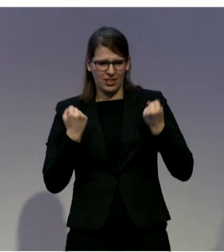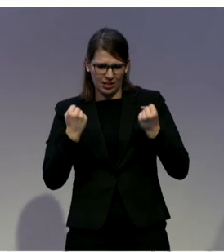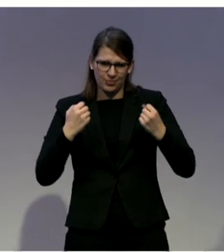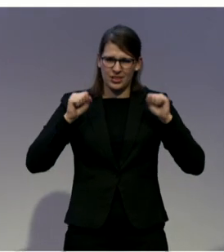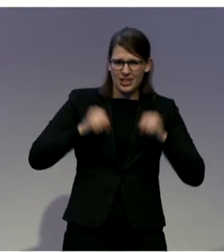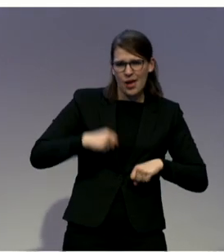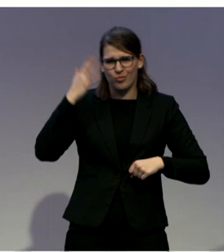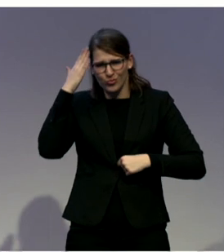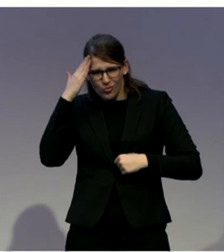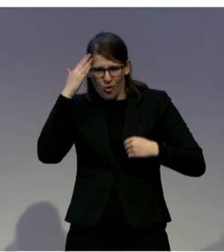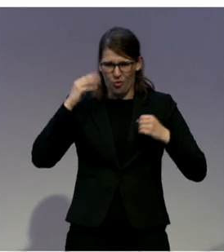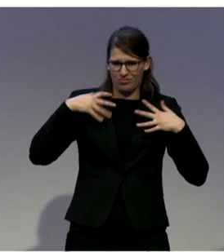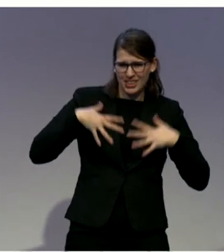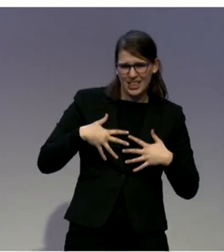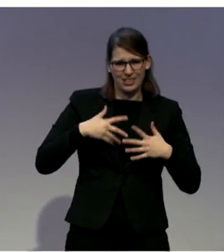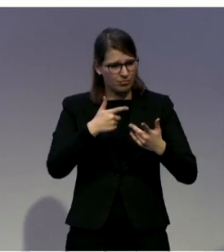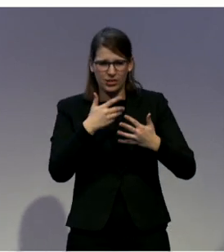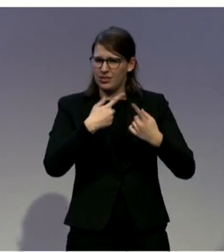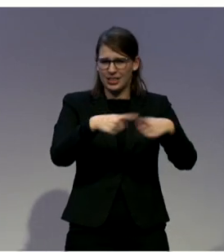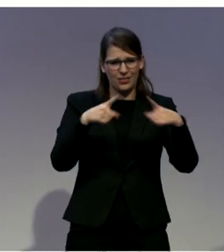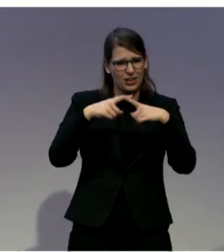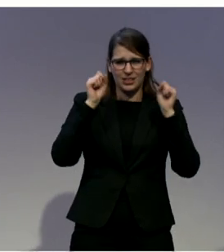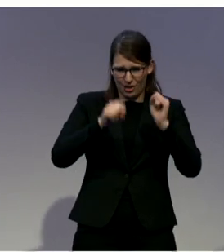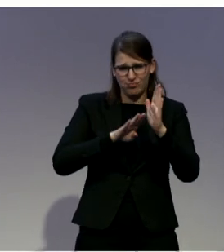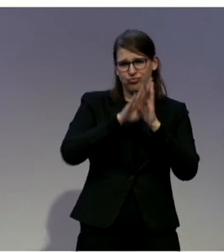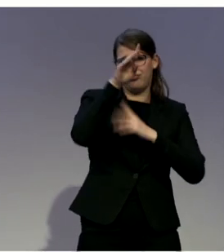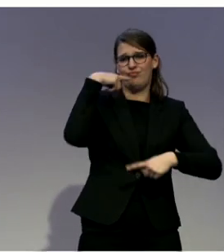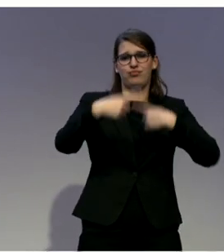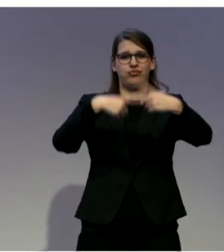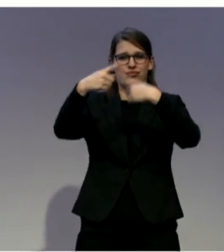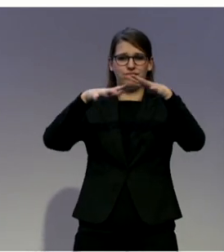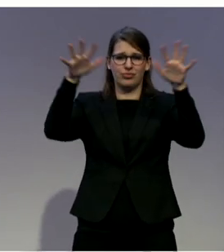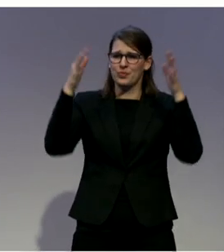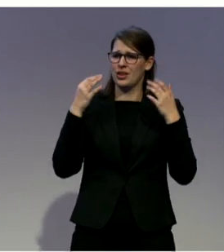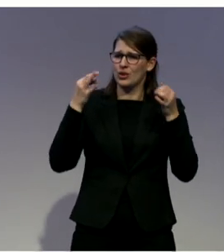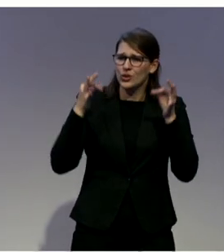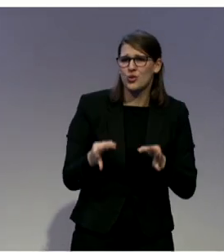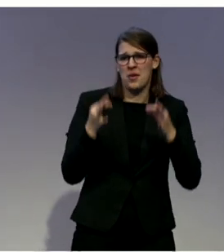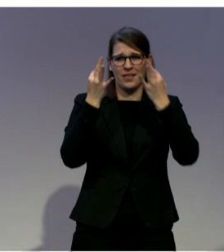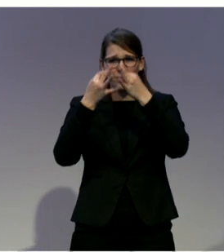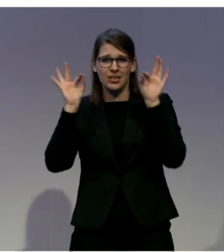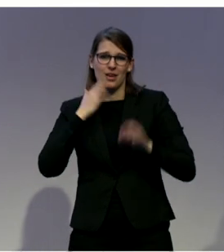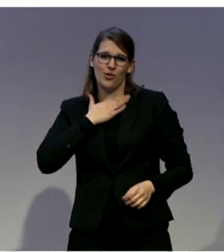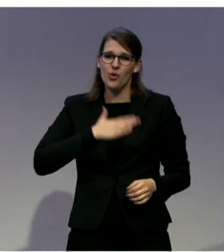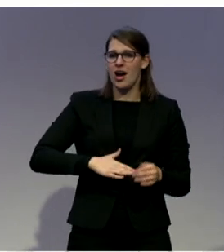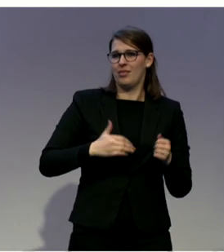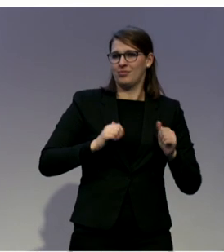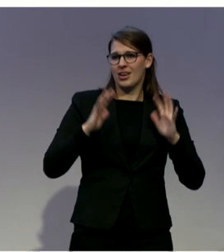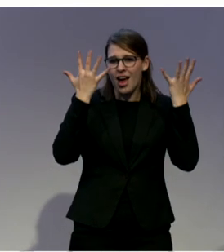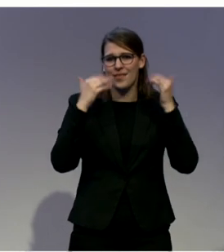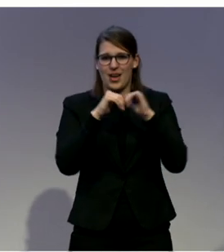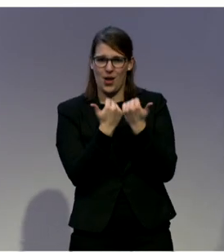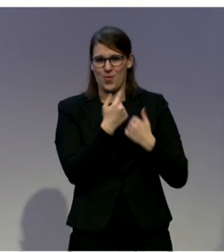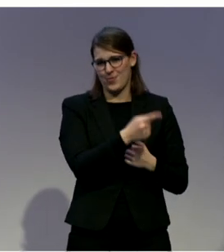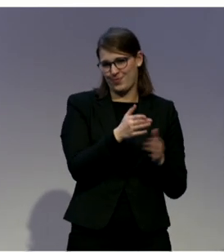develop. They have a freedom of choice and they are a part of the society being